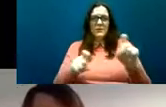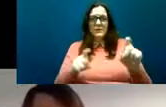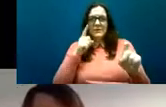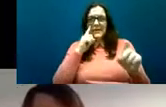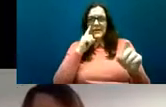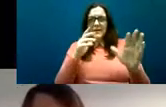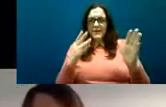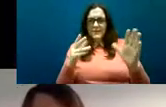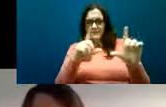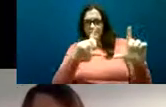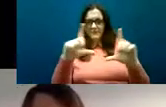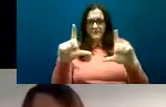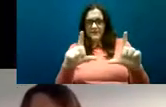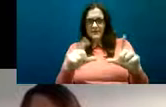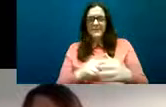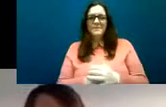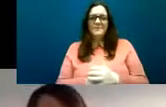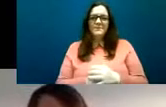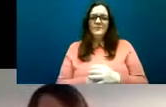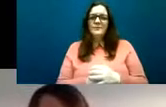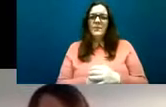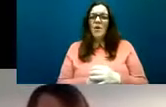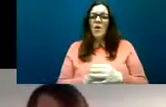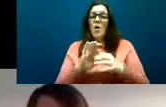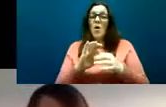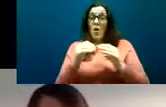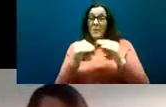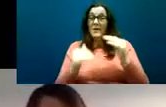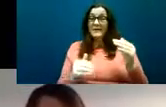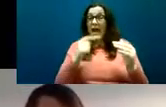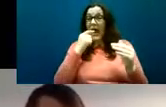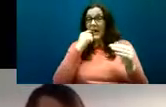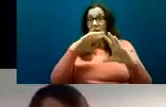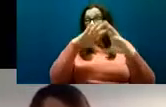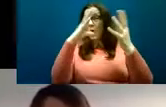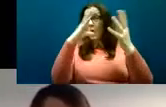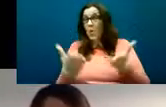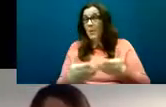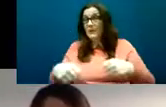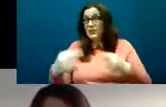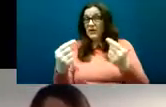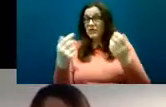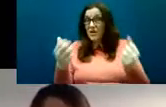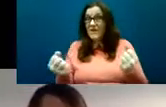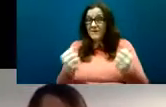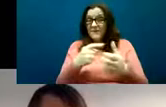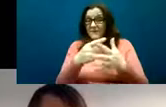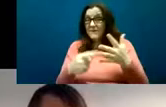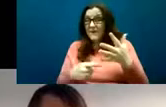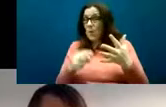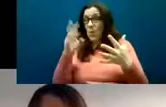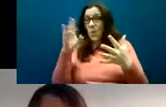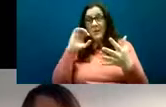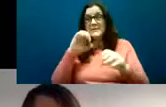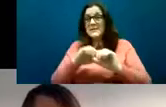a global challenge and it can result from a range of socioeconomic factors such as poverty again those issues